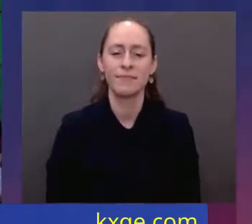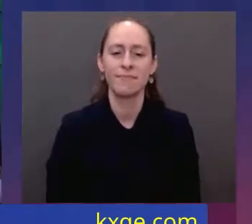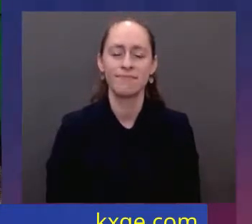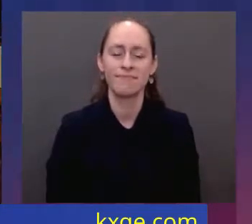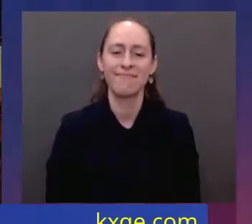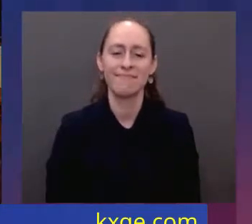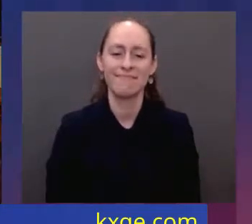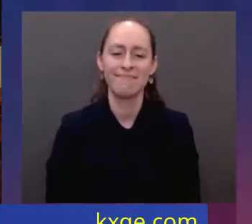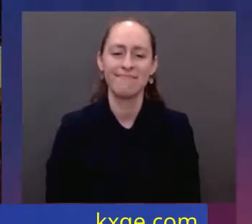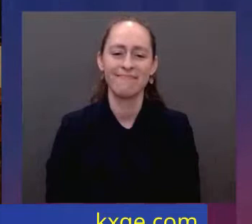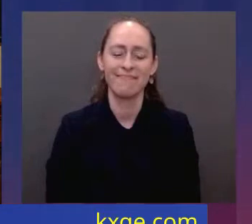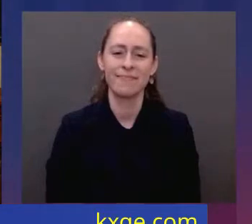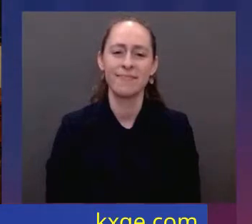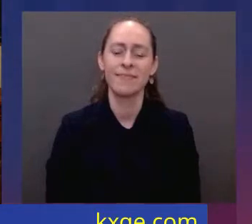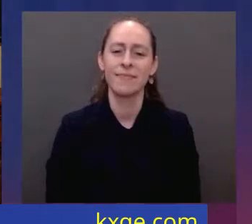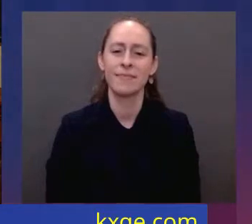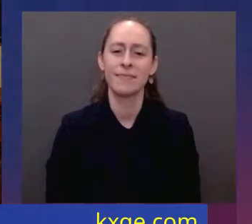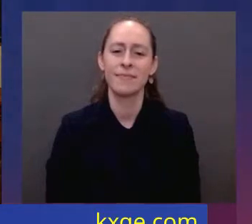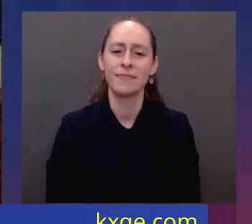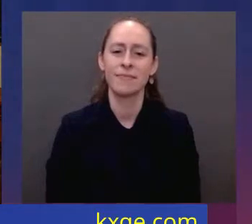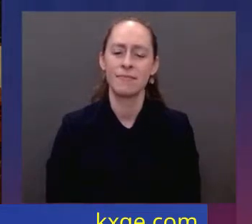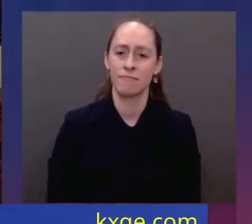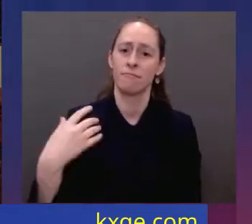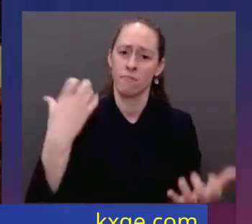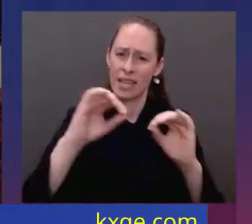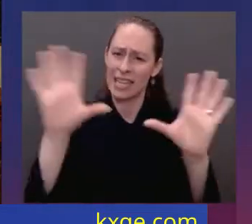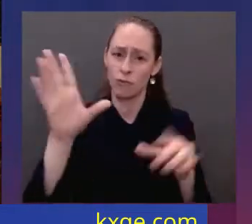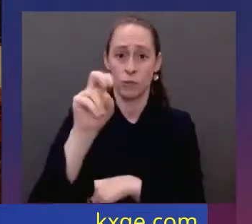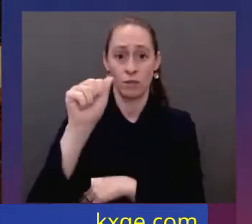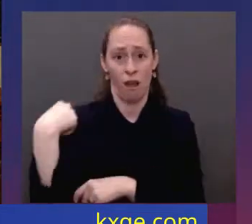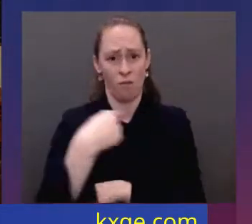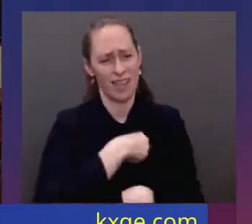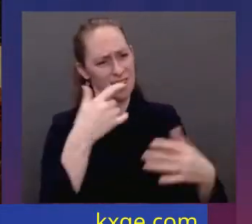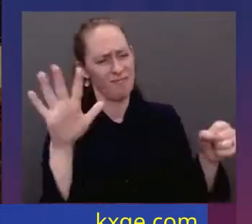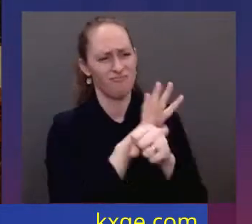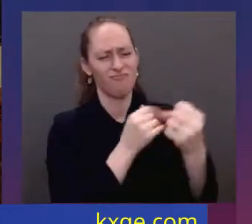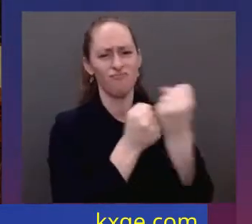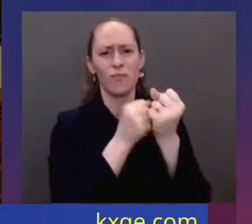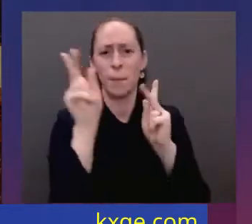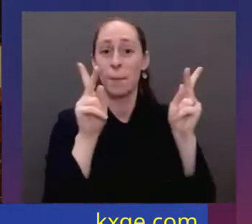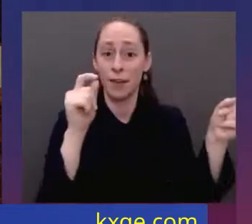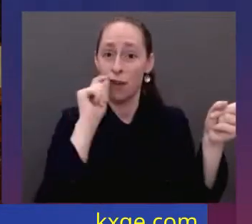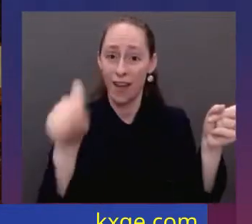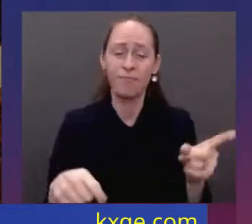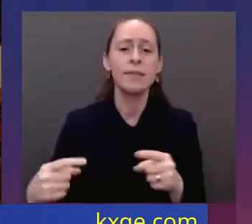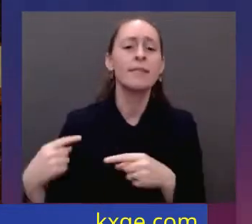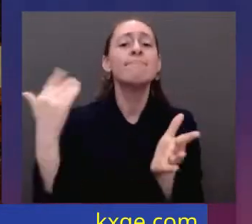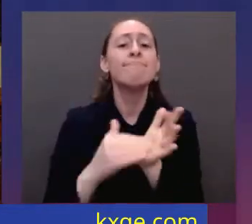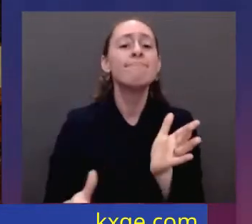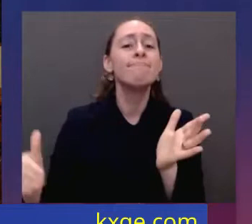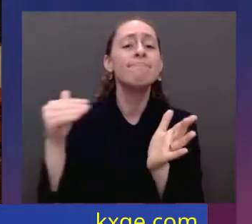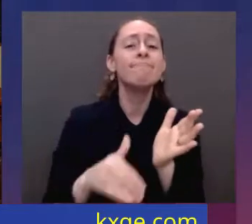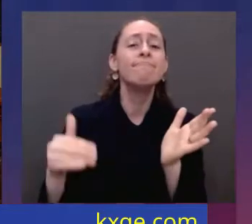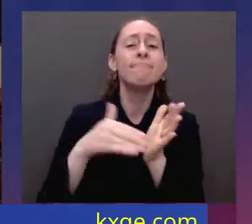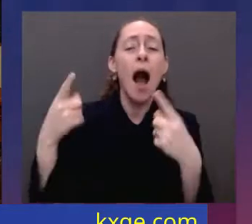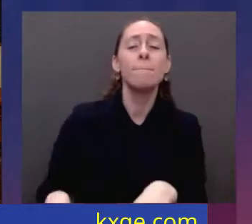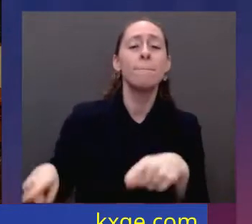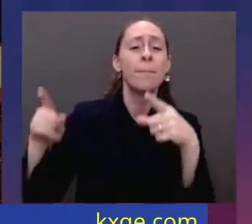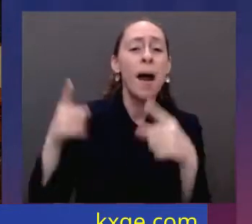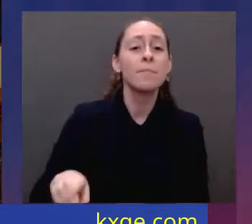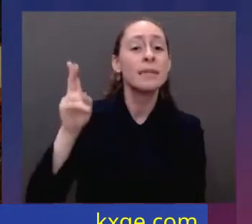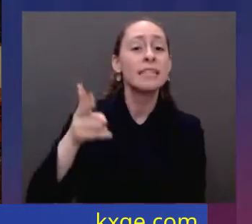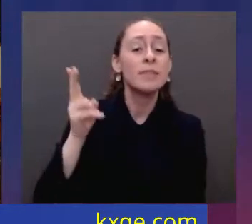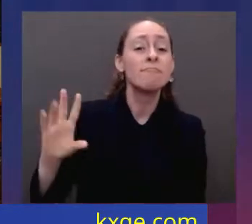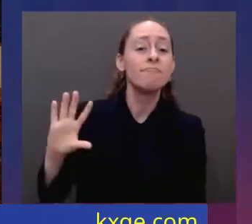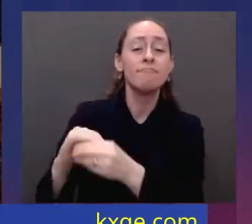We, the United States of America, stand with the Ukrainian people. Throughout our history, we've learned this lesson. When dictators do not pay a price for their aggression,